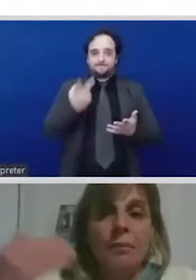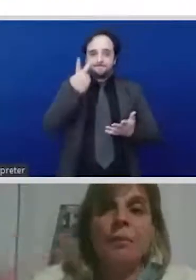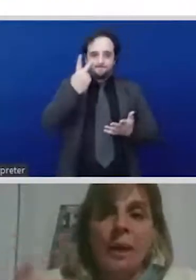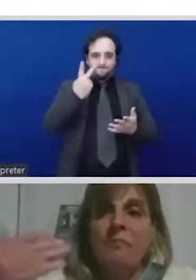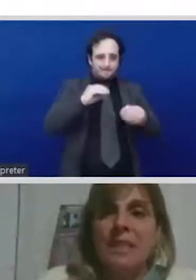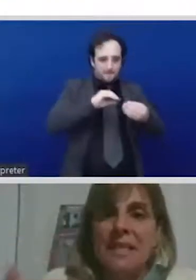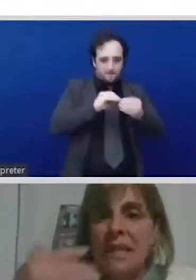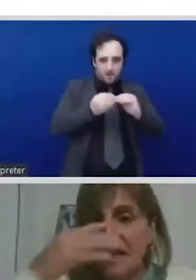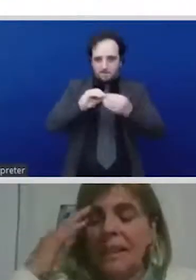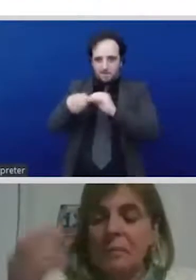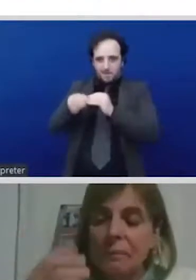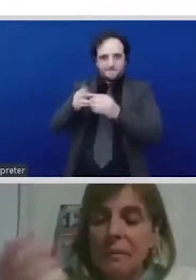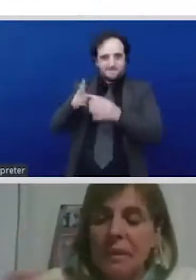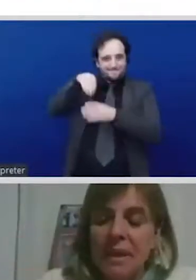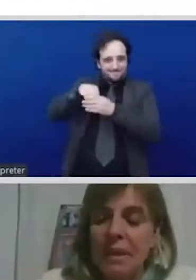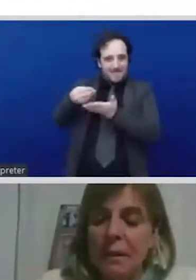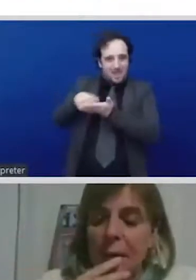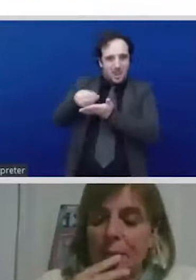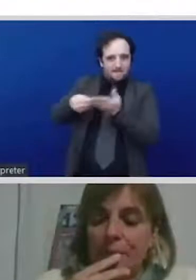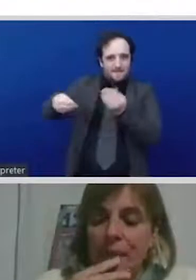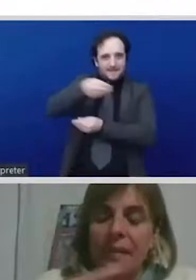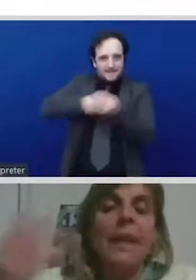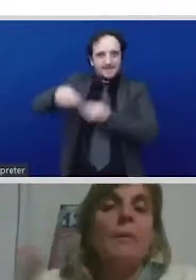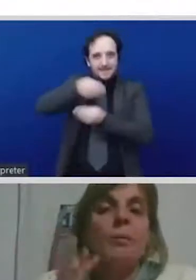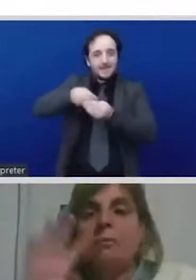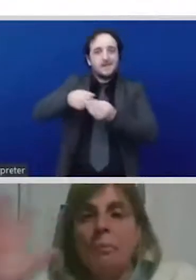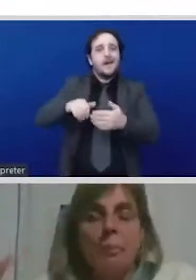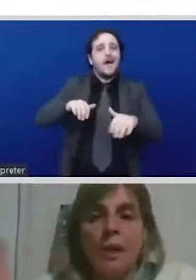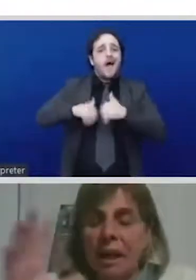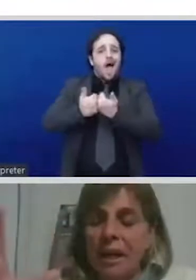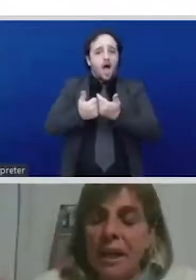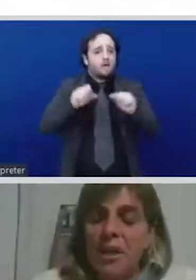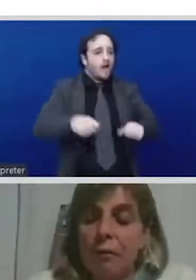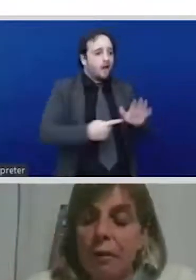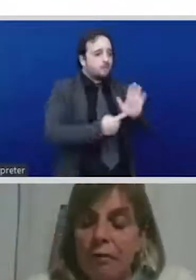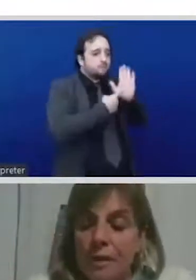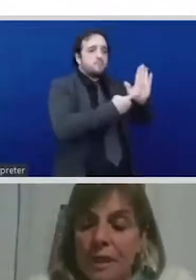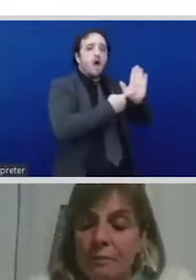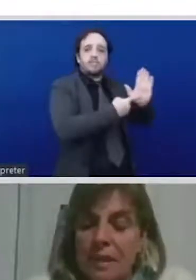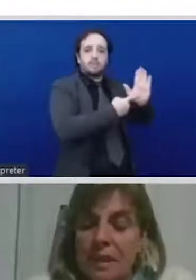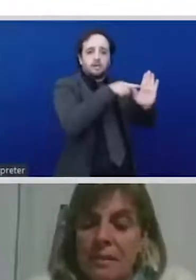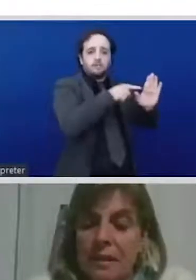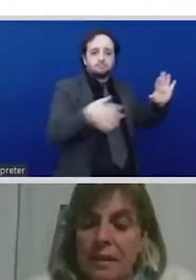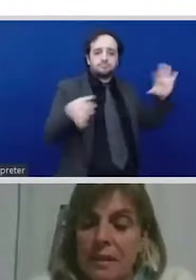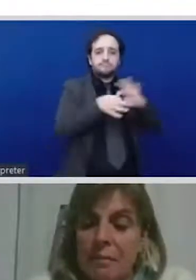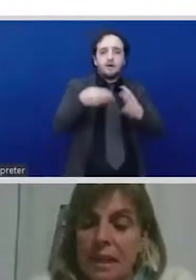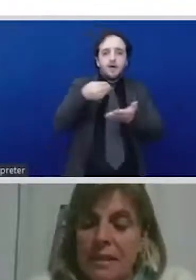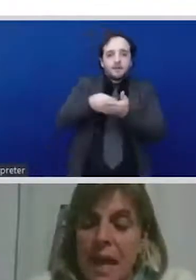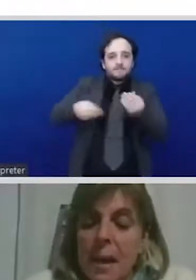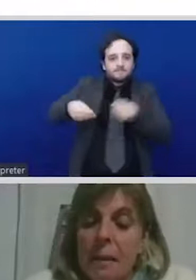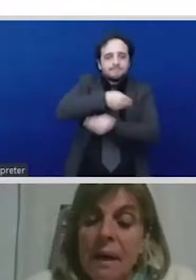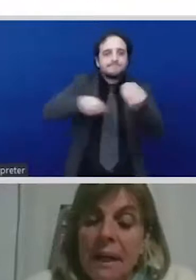we have been saying this but maybe thinking about people that are engaging for the first time in this debate